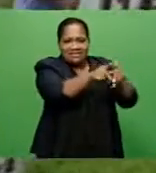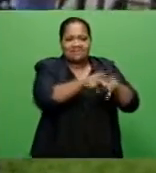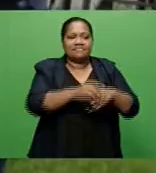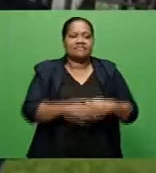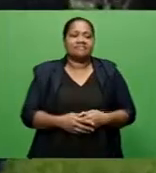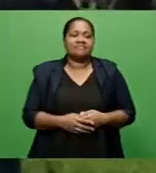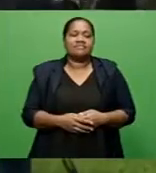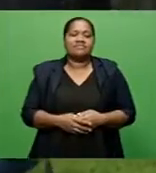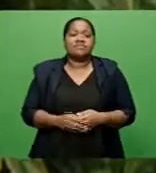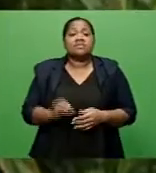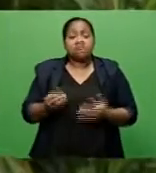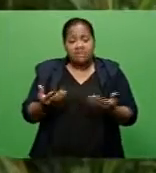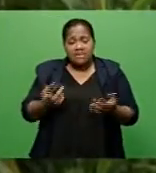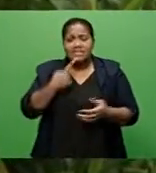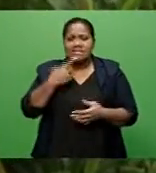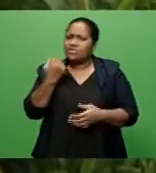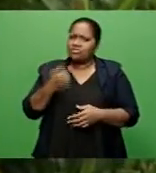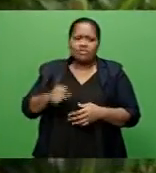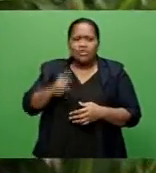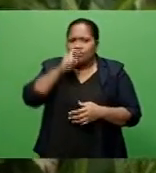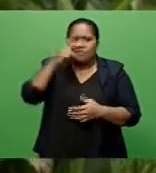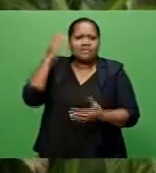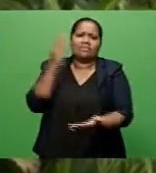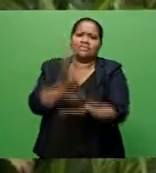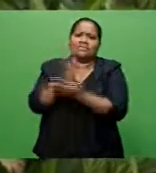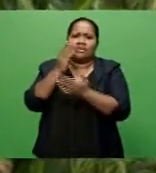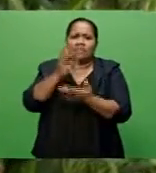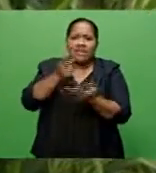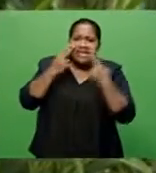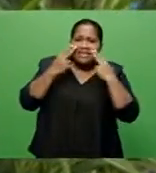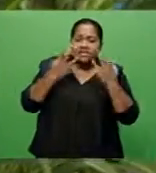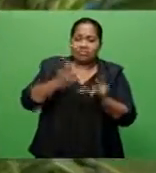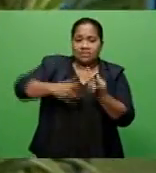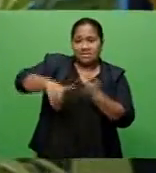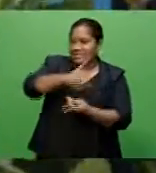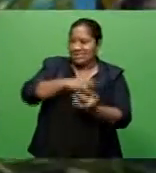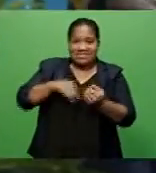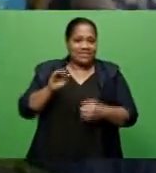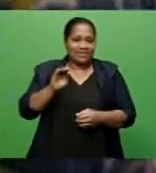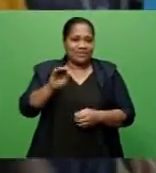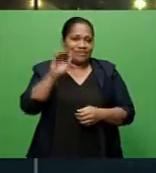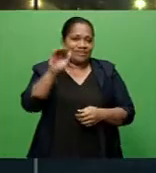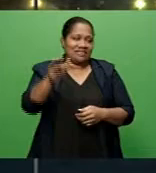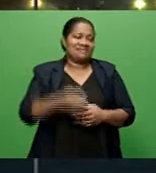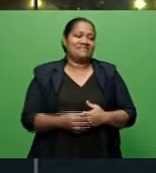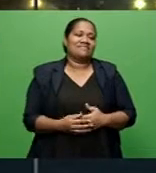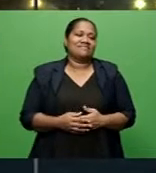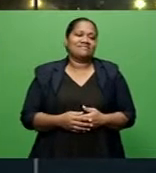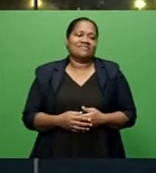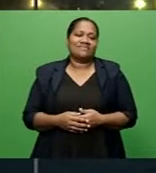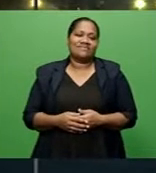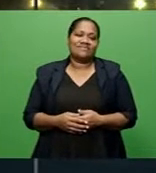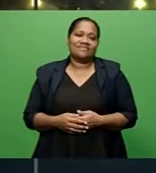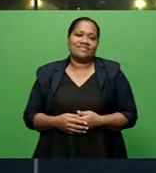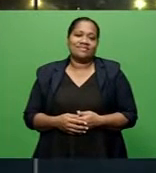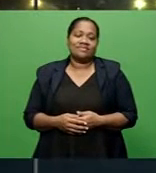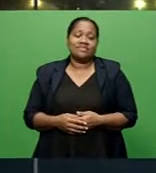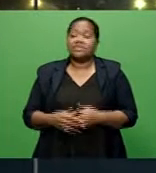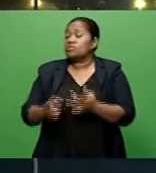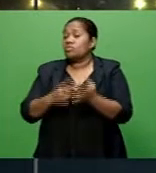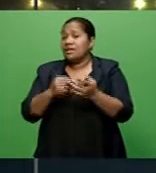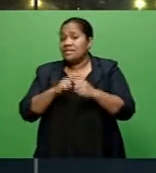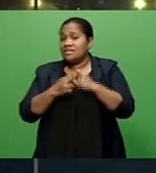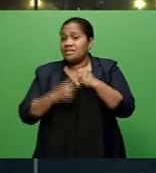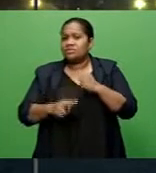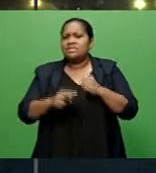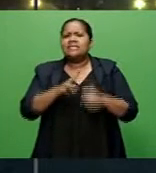better as there is no stopping natural disasters in the future. Lina Rees, FBC News. On to other news quickly. The